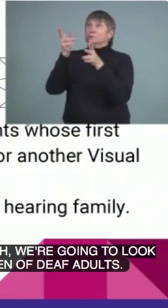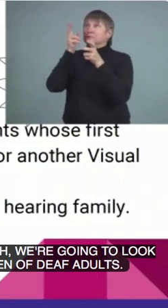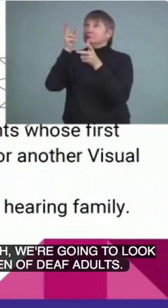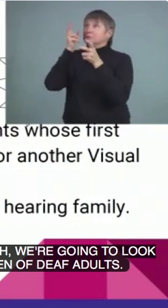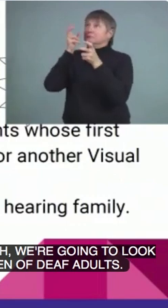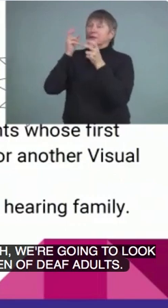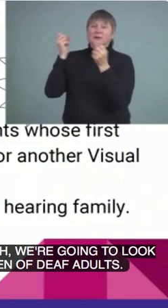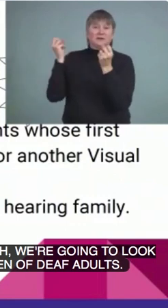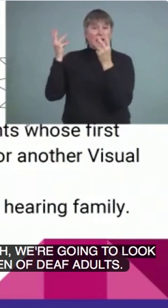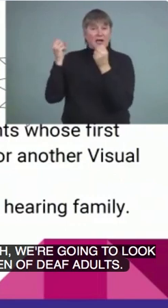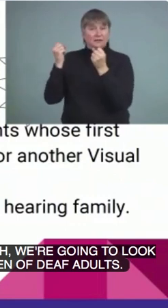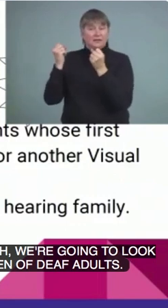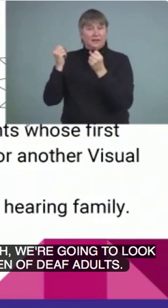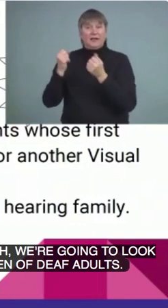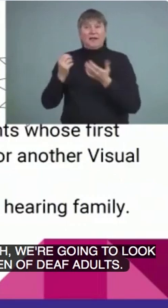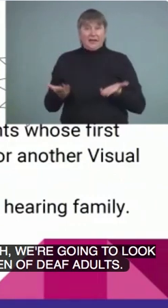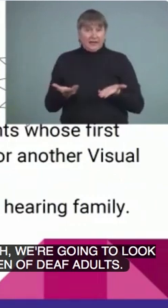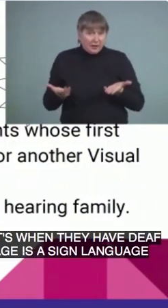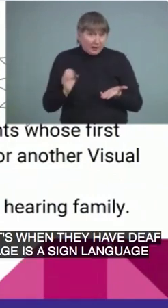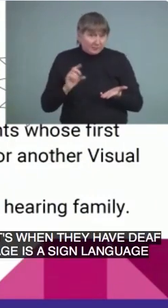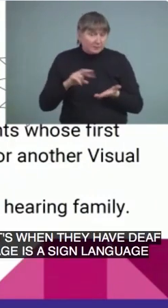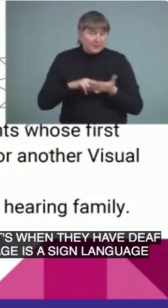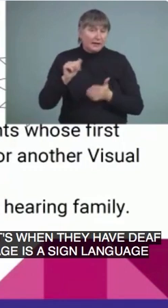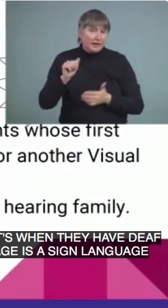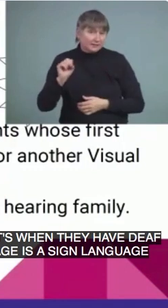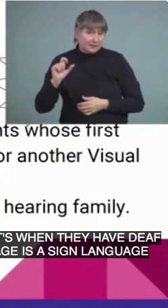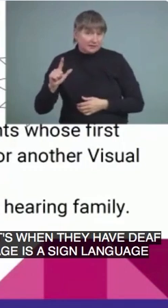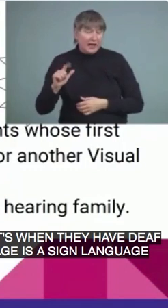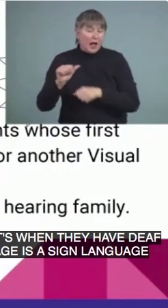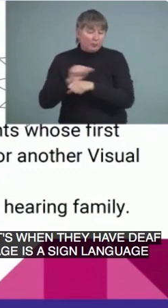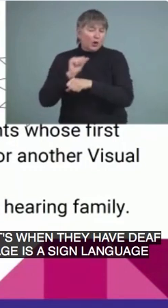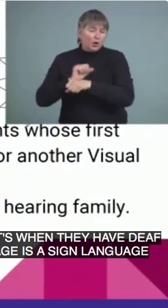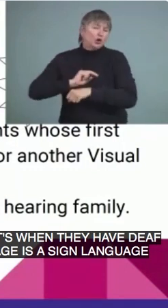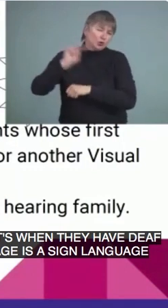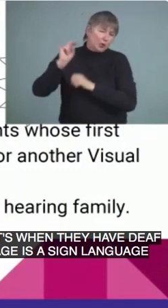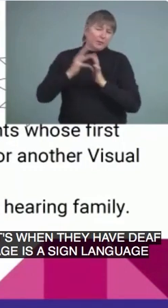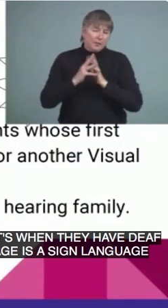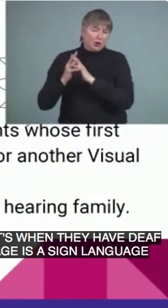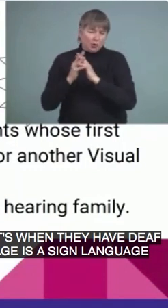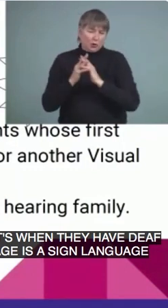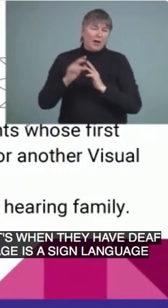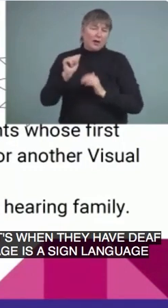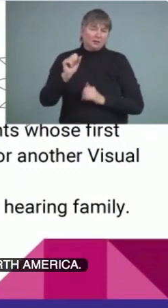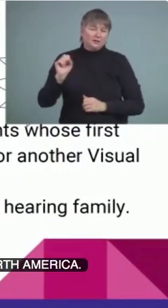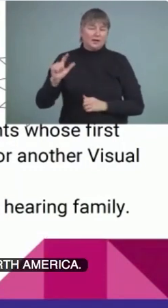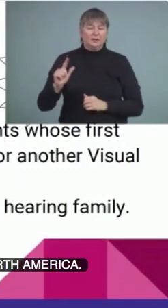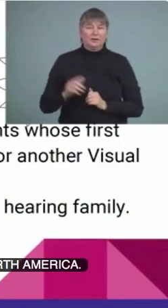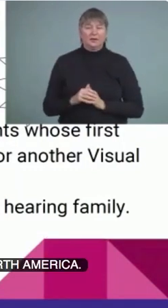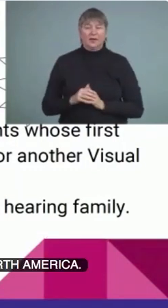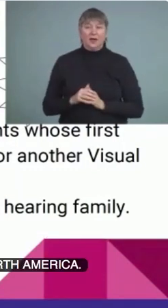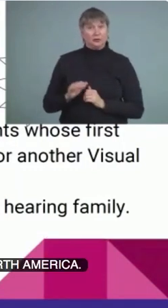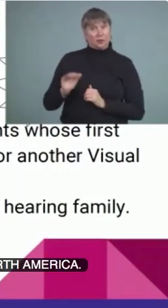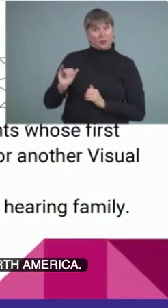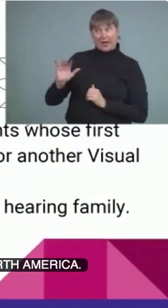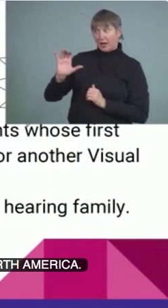a sign language here in Edmonton. It's American sign language in Alberta, North America. So that was their first